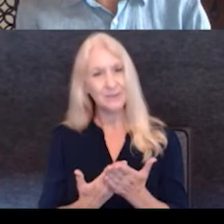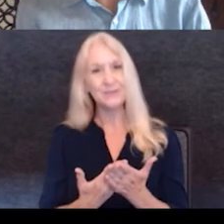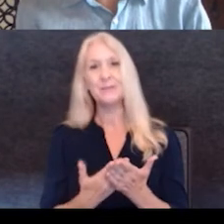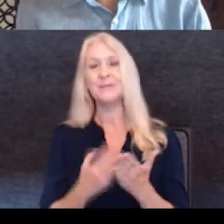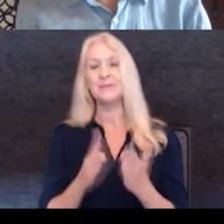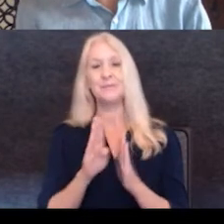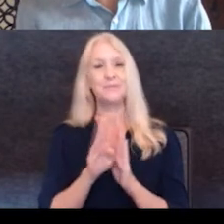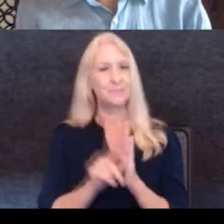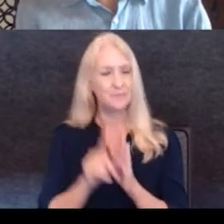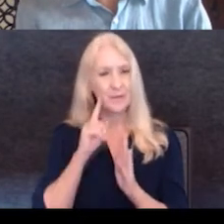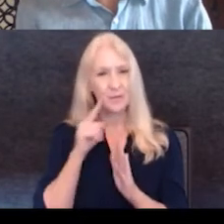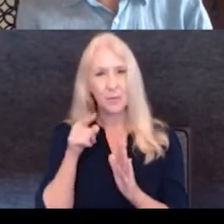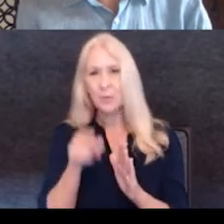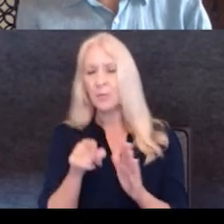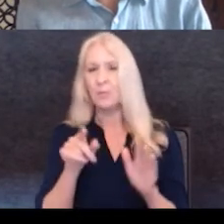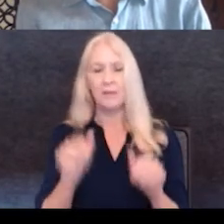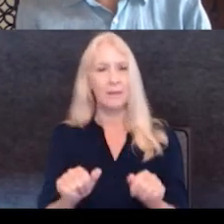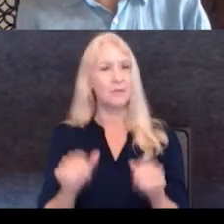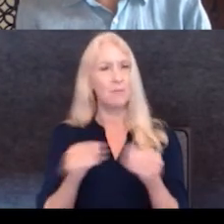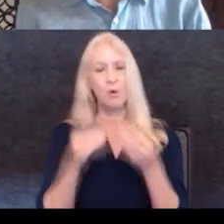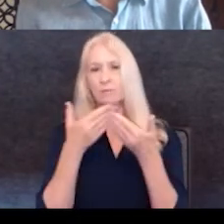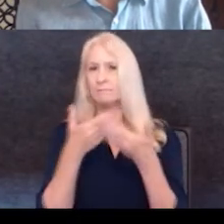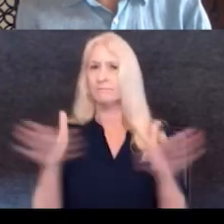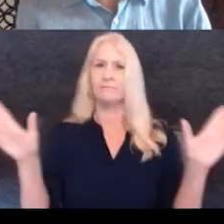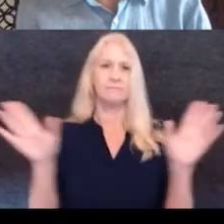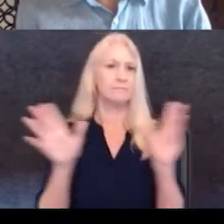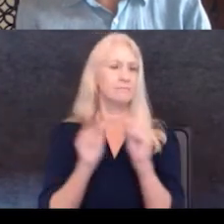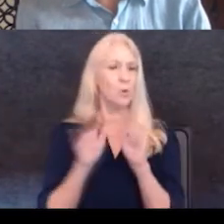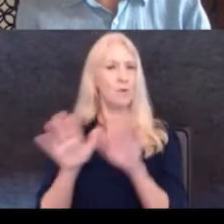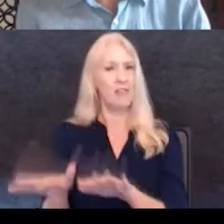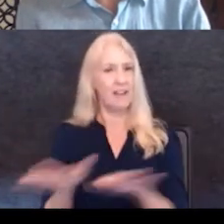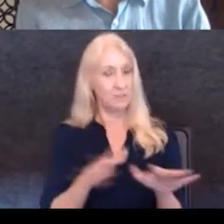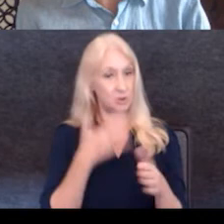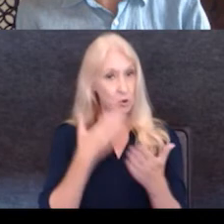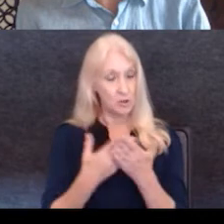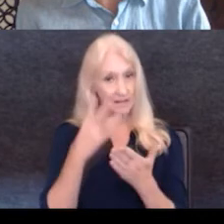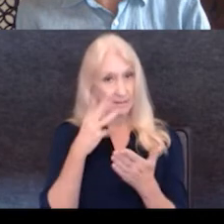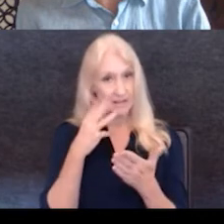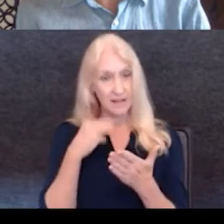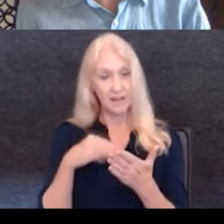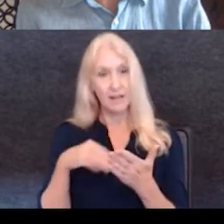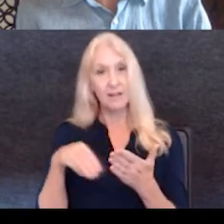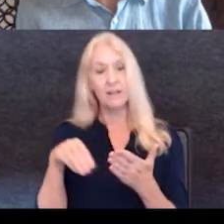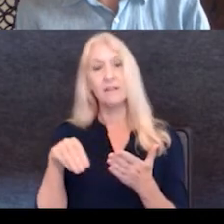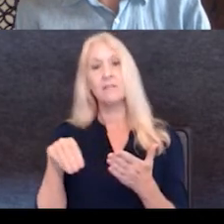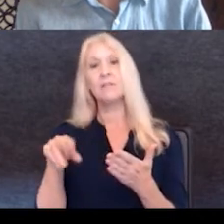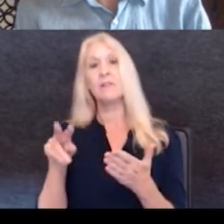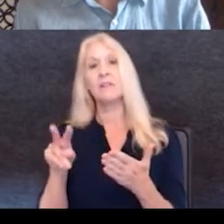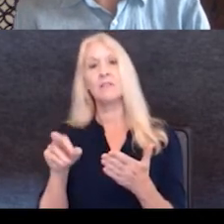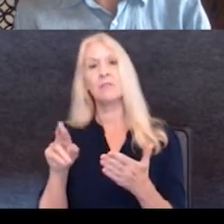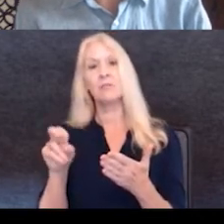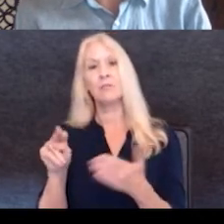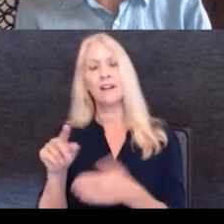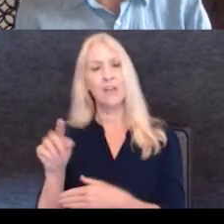do things that are a little bit more open and relaxed. So was that good experience for you to be with Renzo, Greg? Oh, I